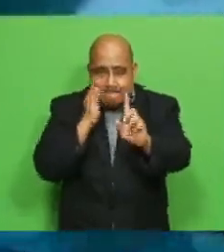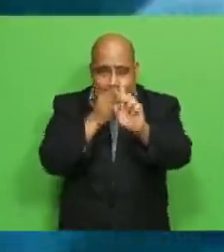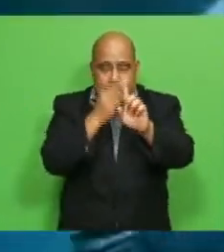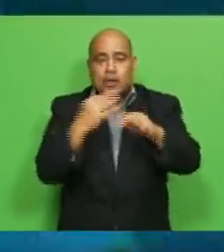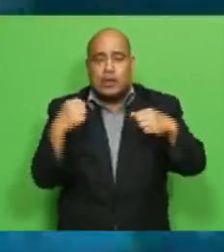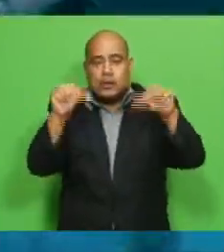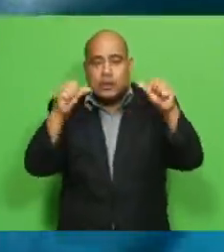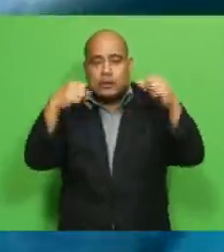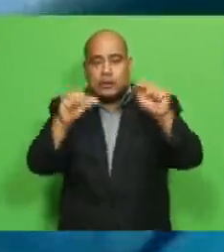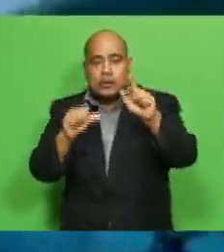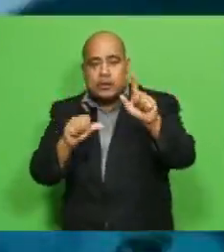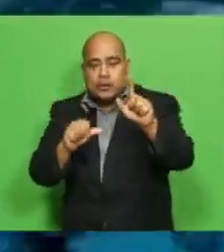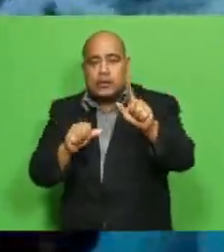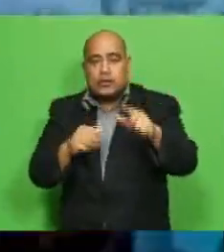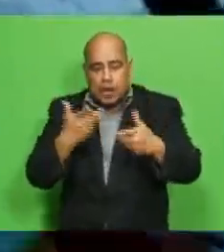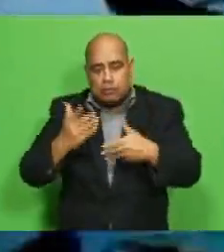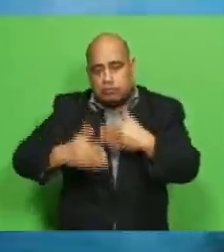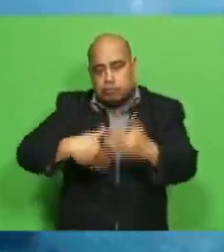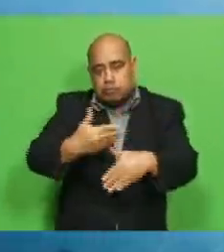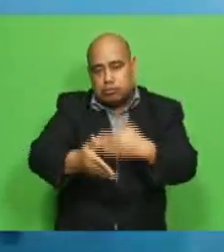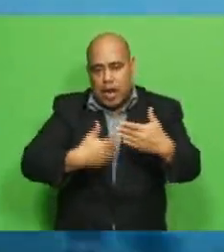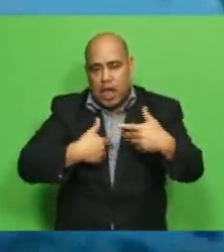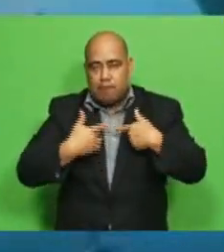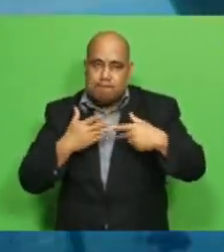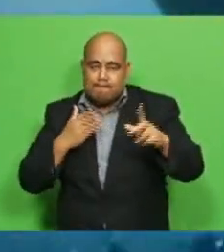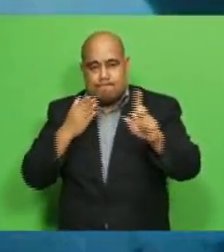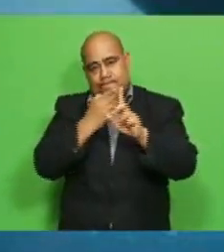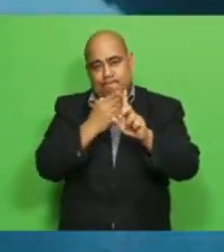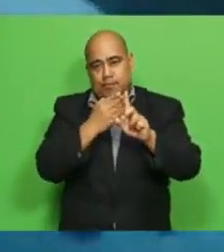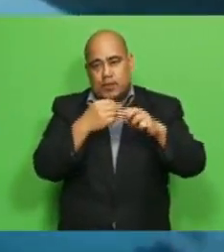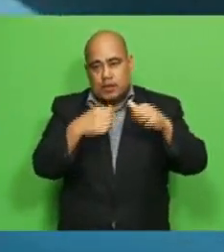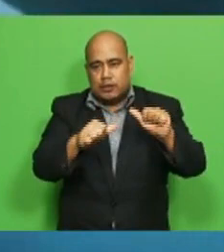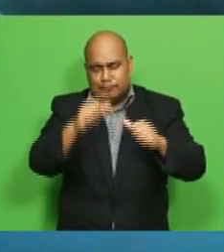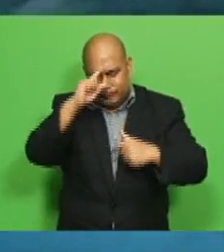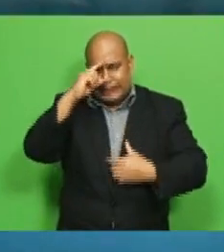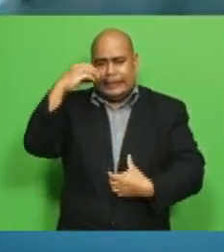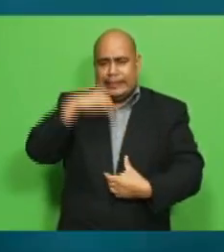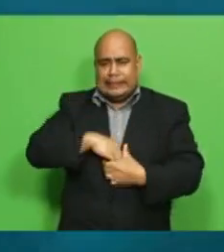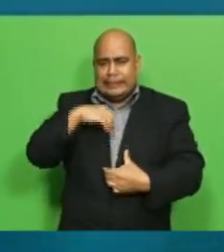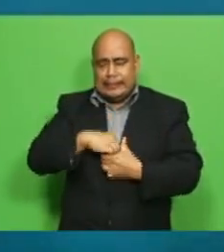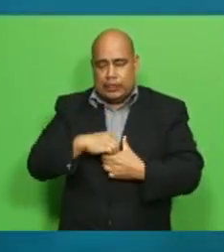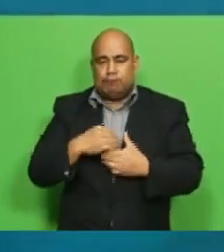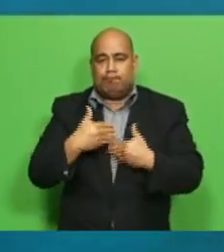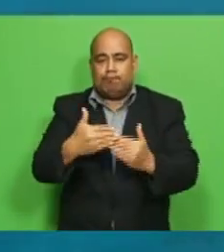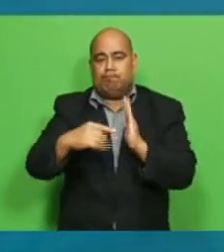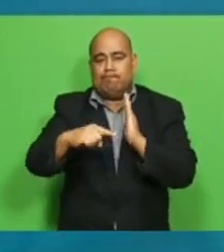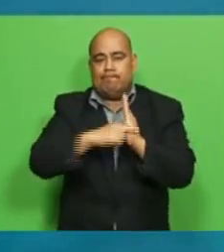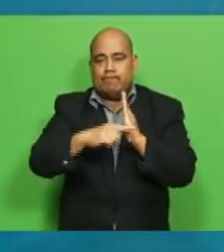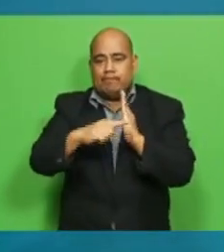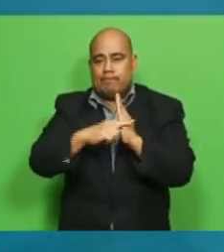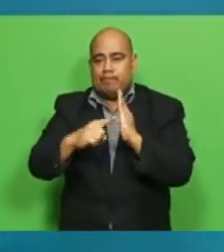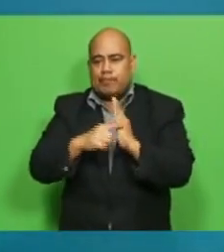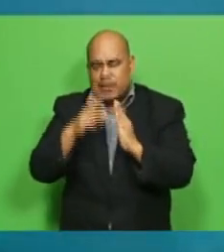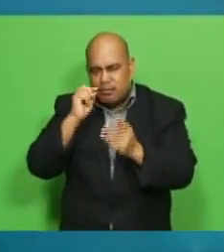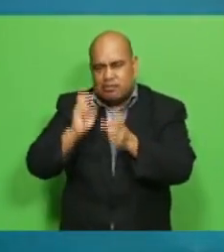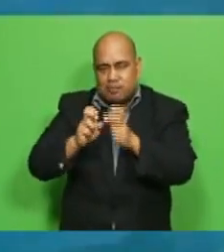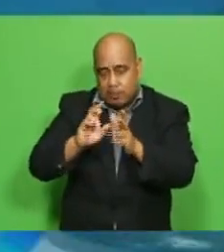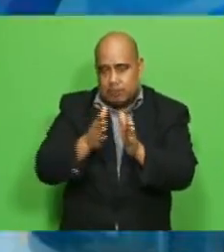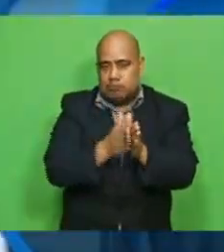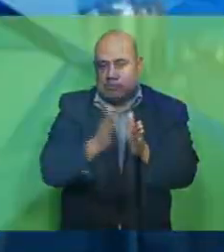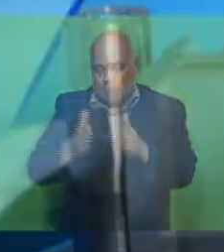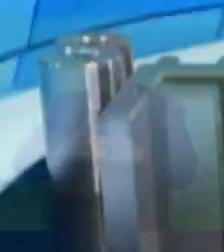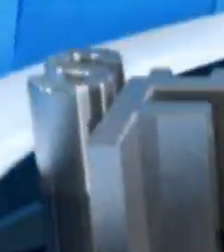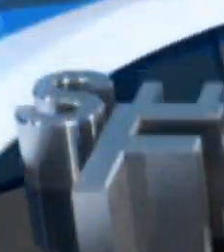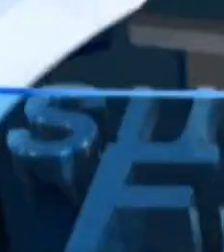his work he remains optimistic that the tourism industry will definitely bounce back pranita prakash fbc